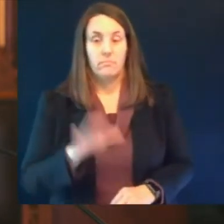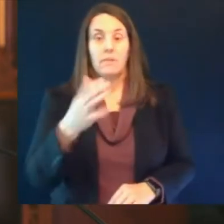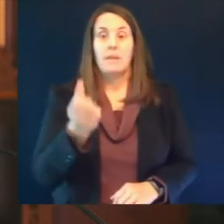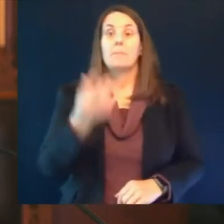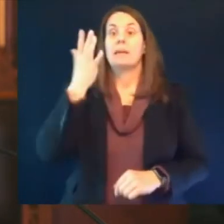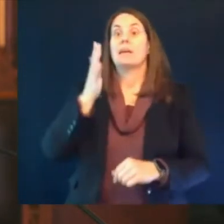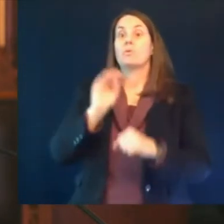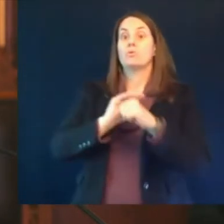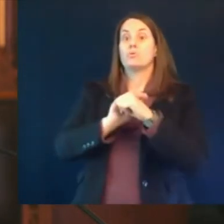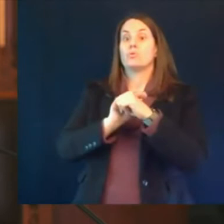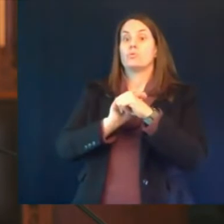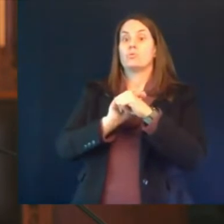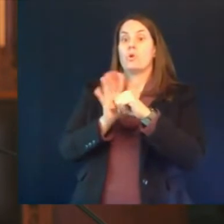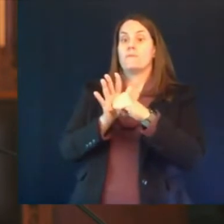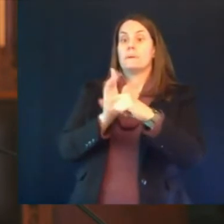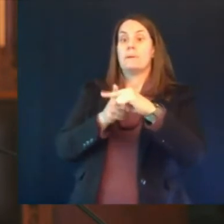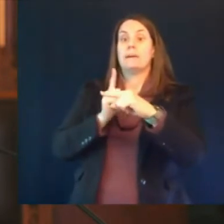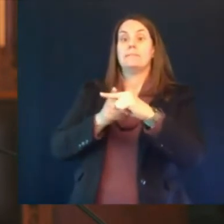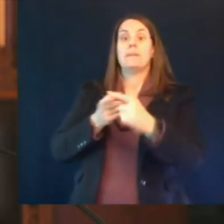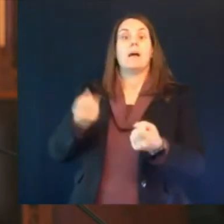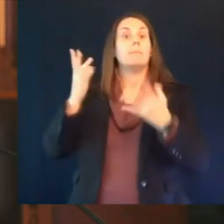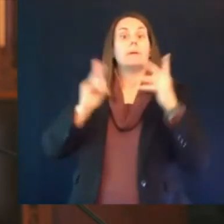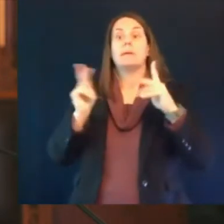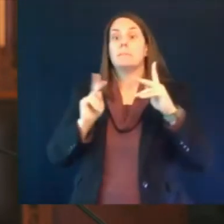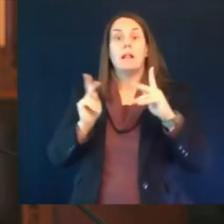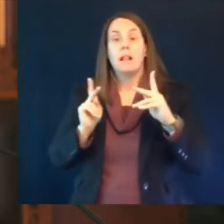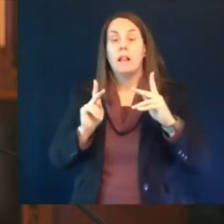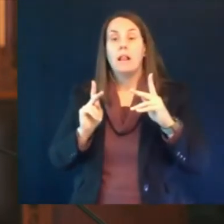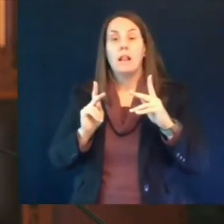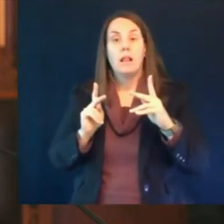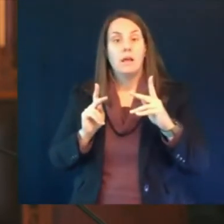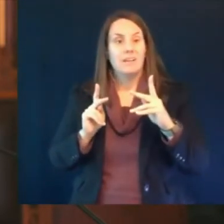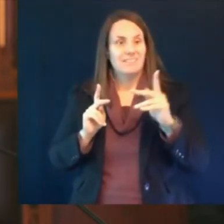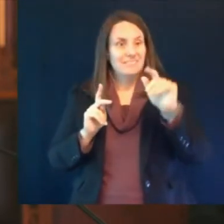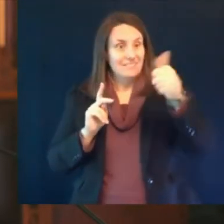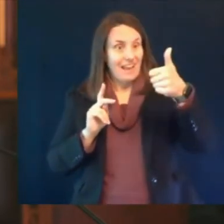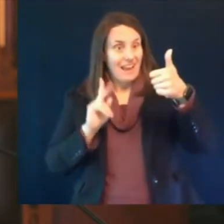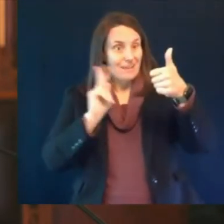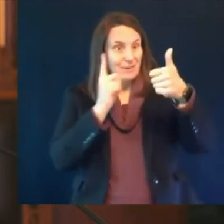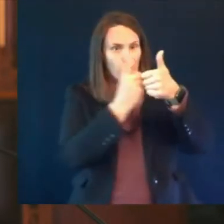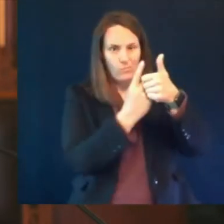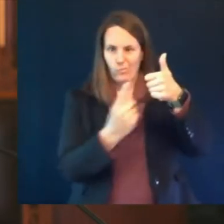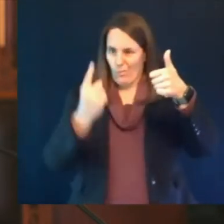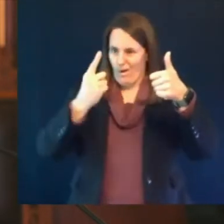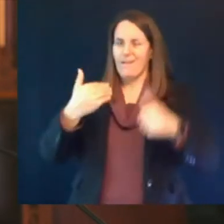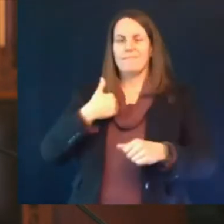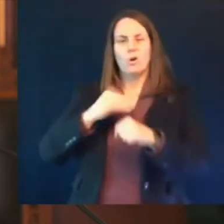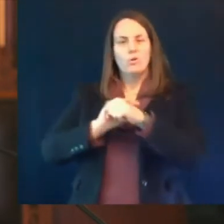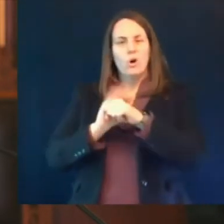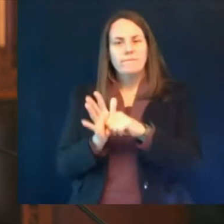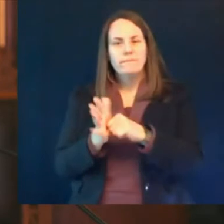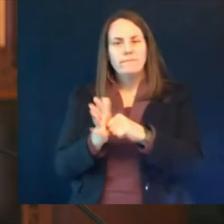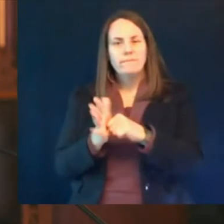dying from covid is one in 600 in the united states and so